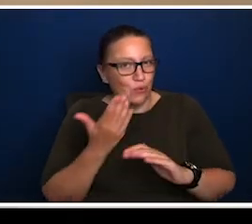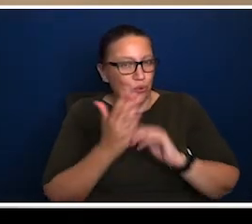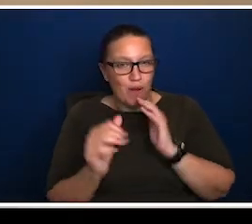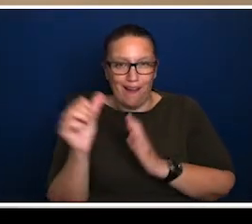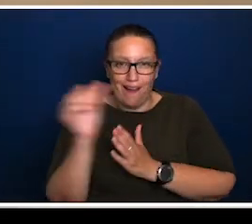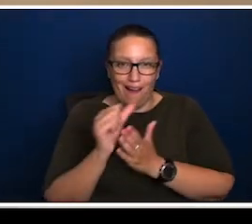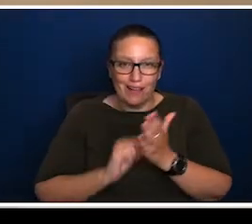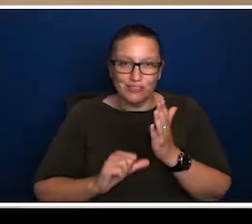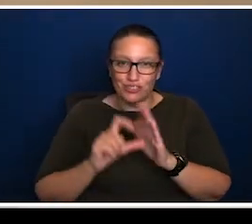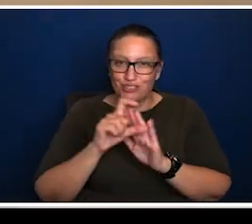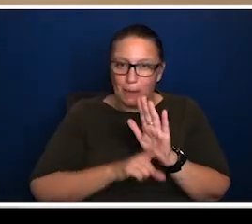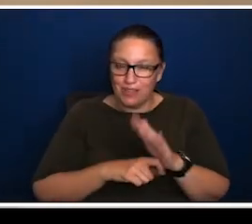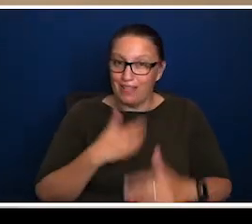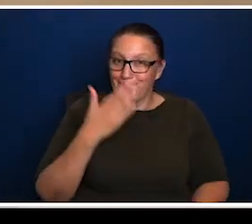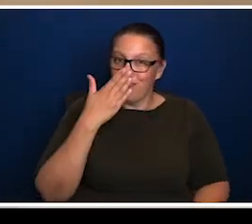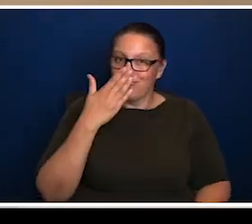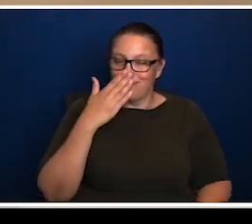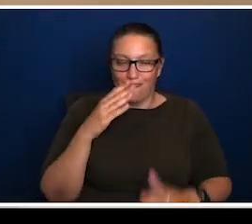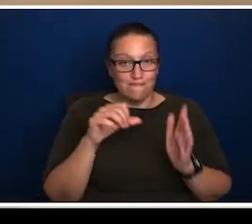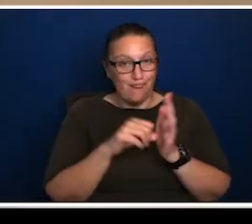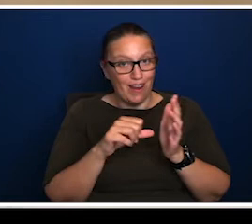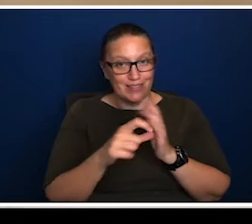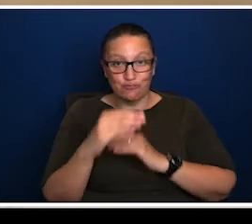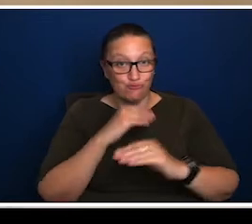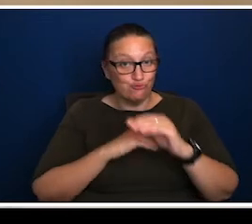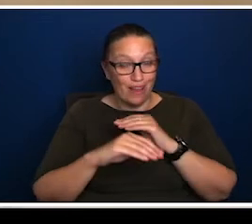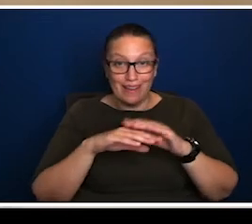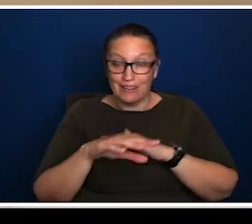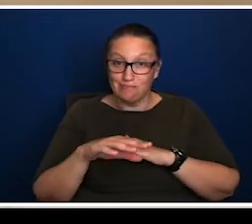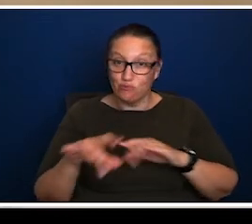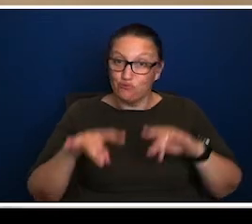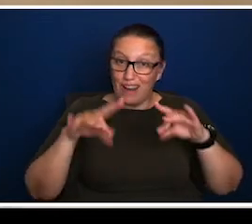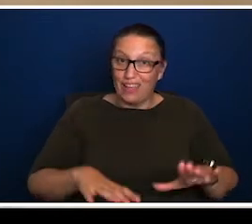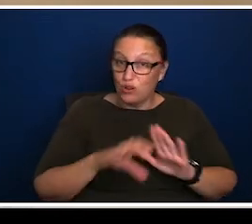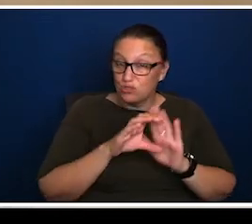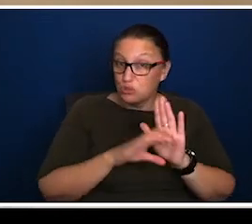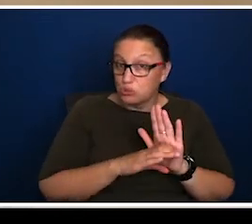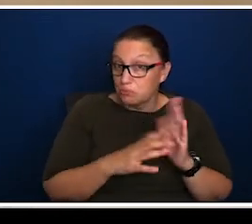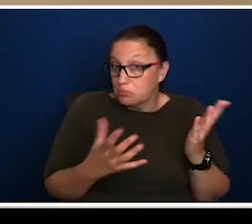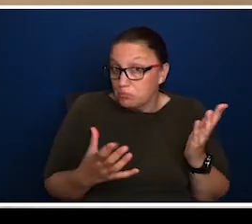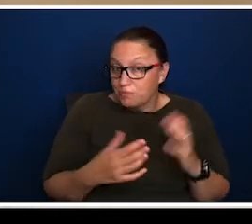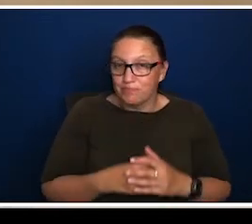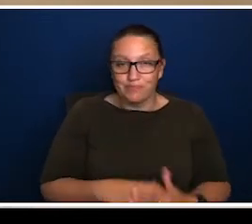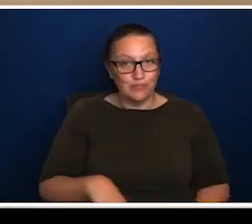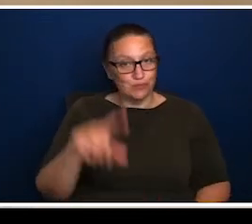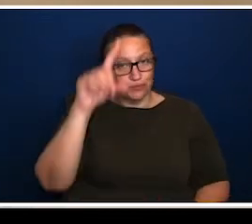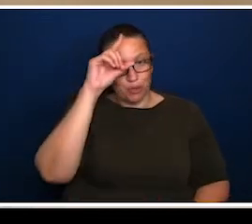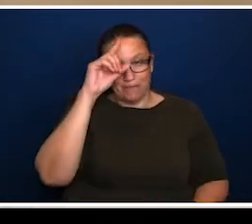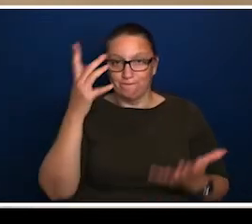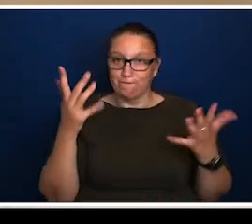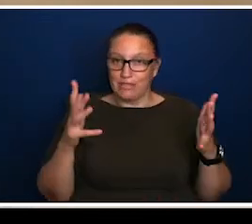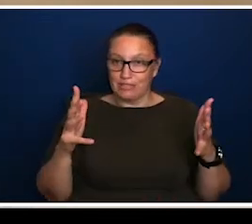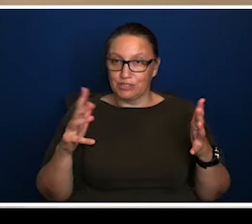perhaps insert a new arts chapter in front of the finance and trade chapter in the Australian constitution?